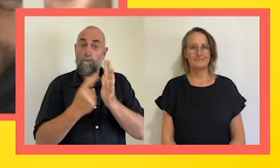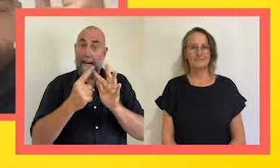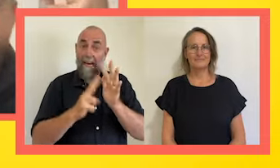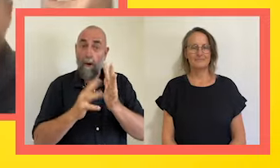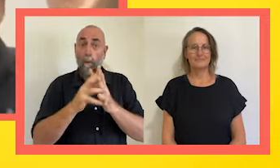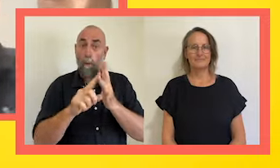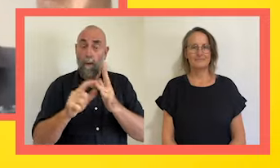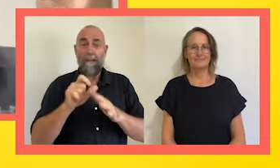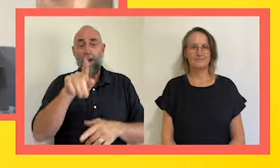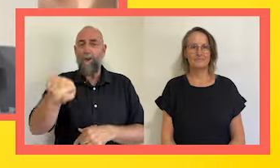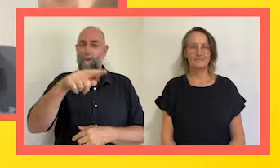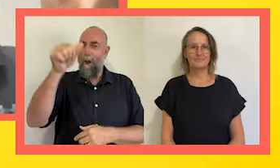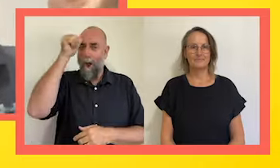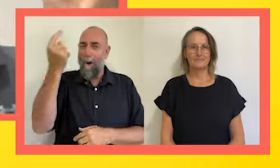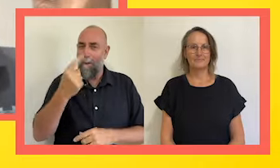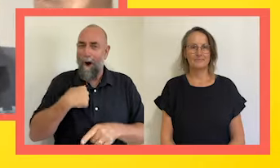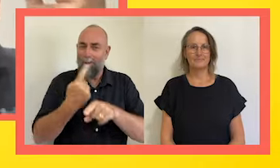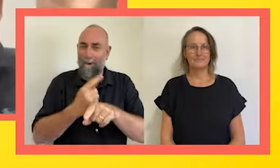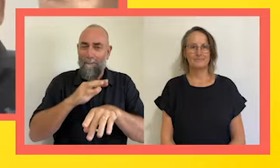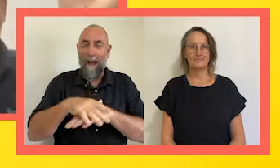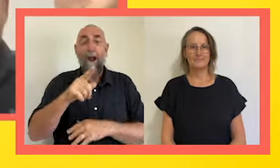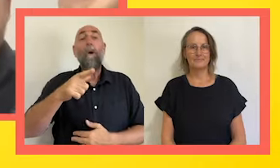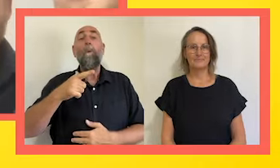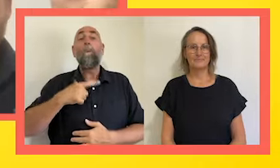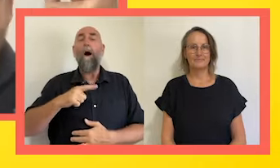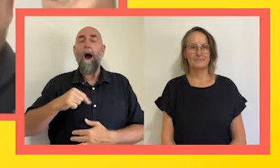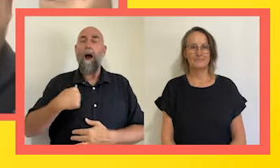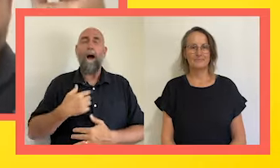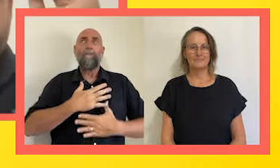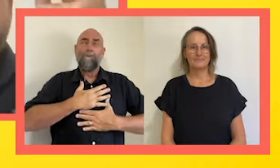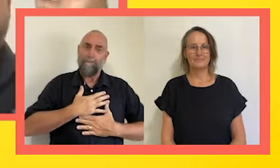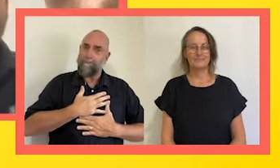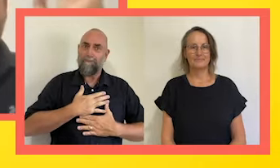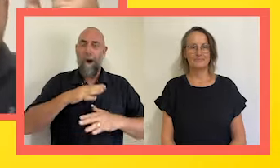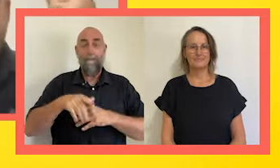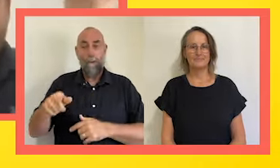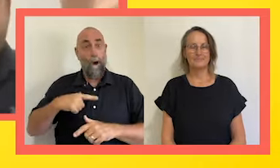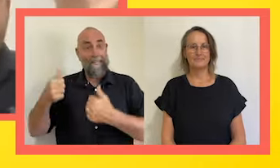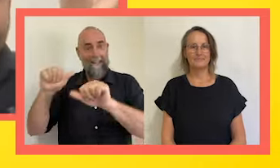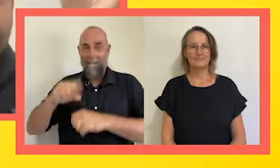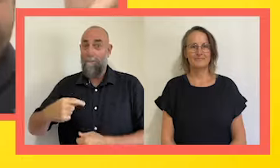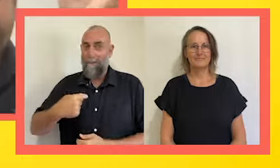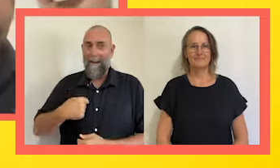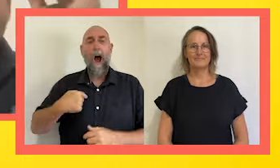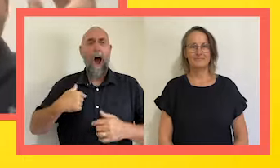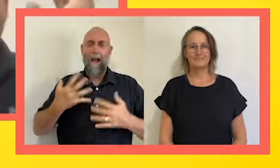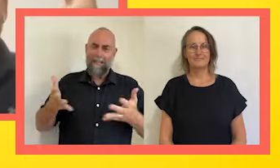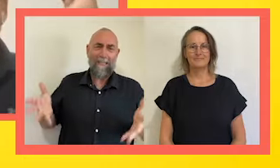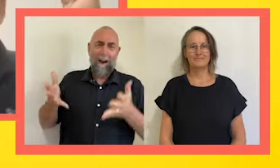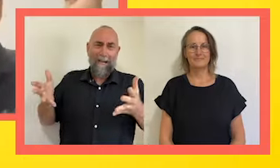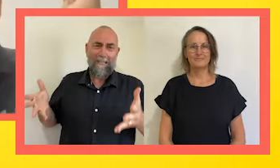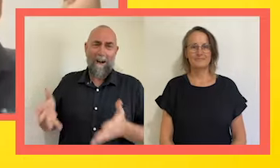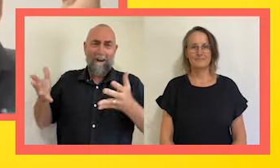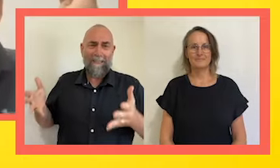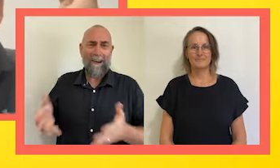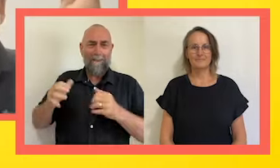Ripper audience, you would all know Jasmine Greenwood because I claim a little bit of Jasmine Greenwood's success. I bask in her glory. Jasmine